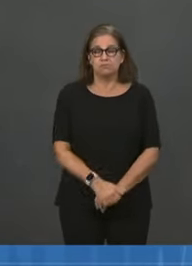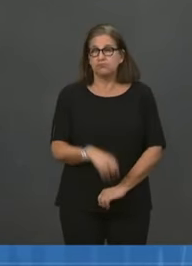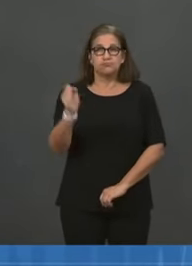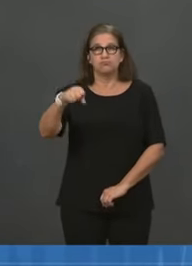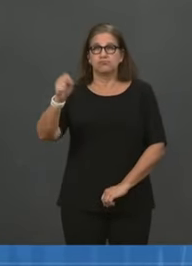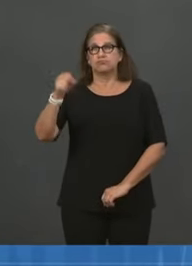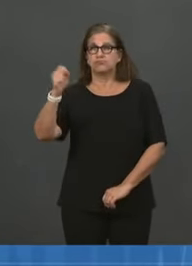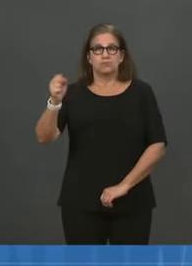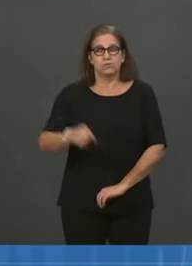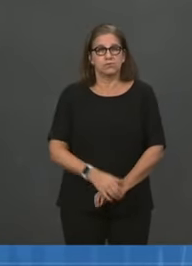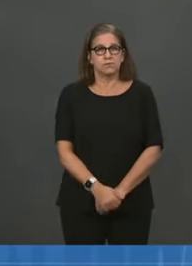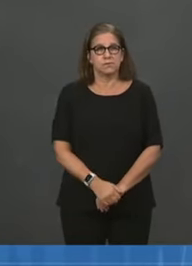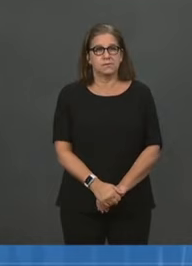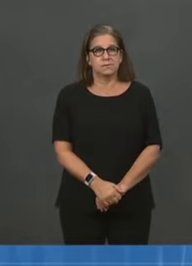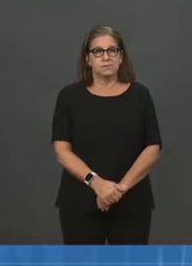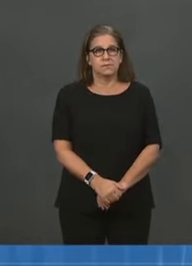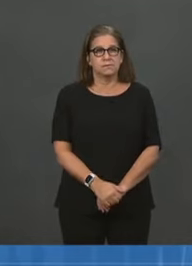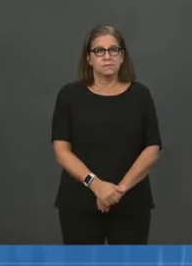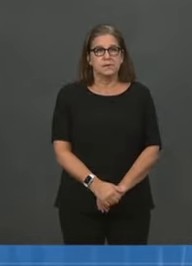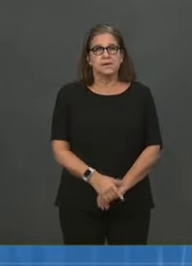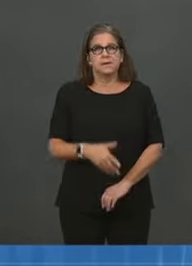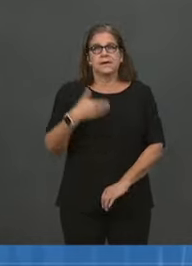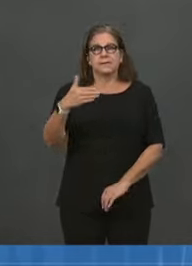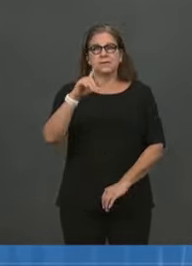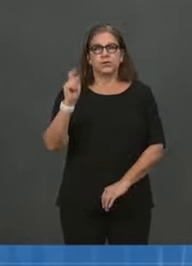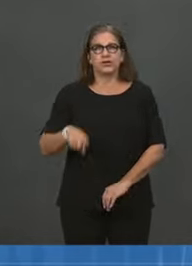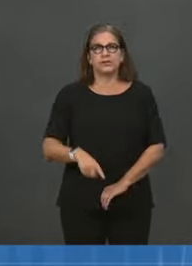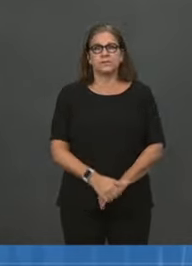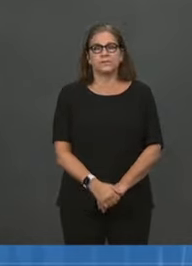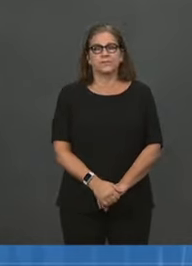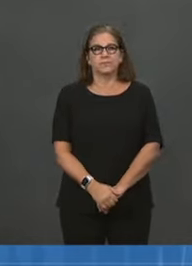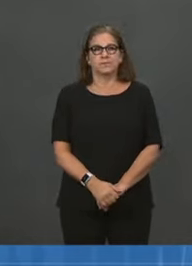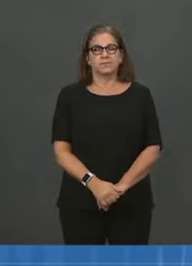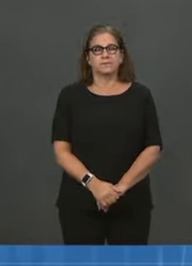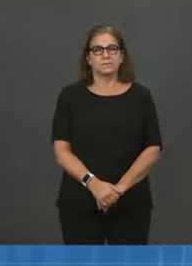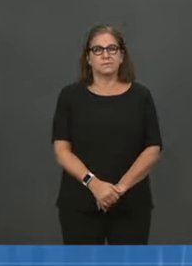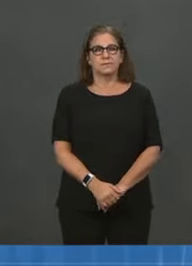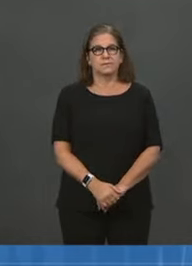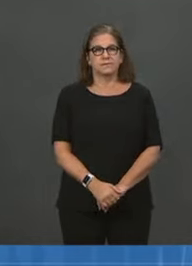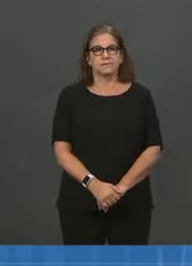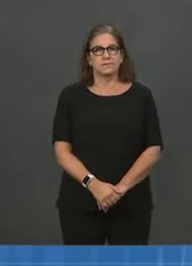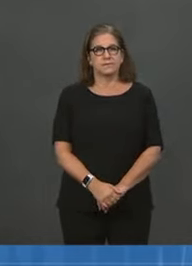Next question. The Betty Pease at NBC News.